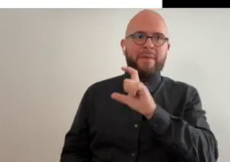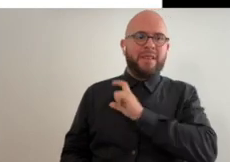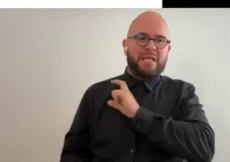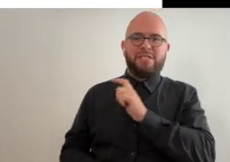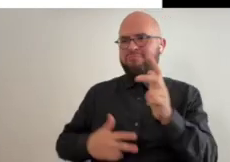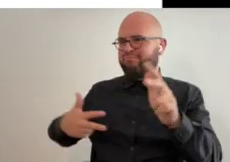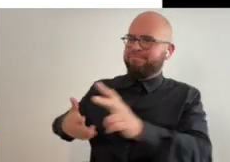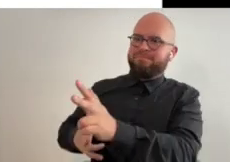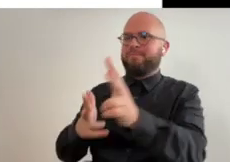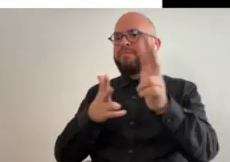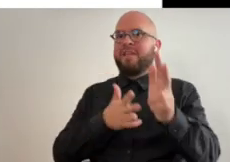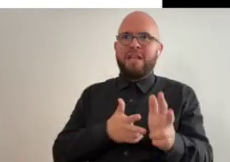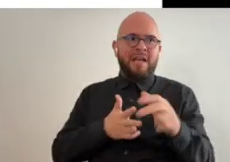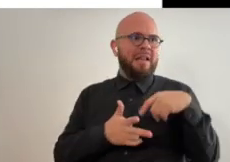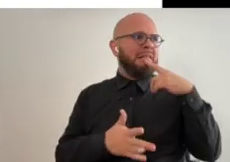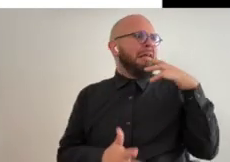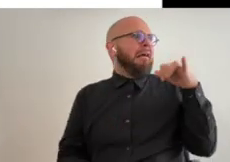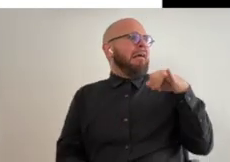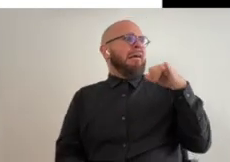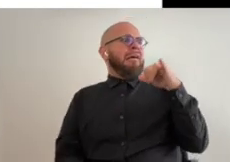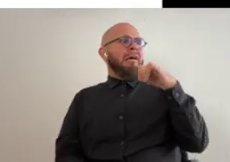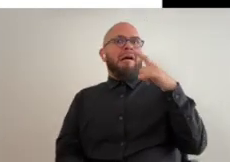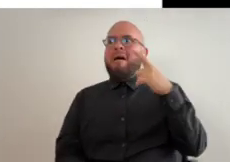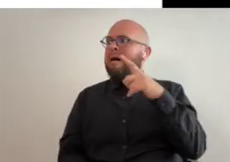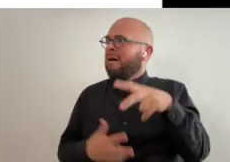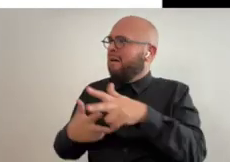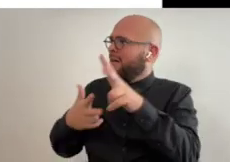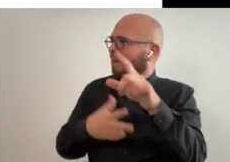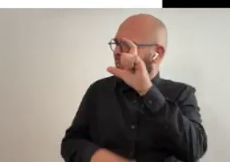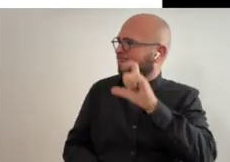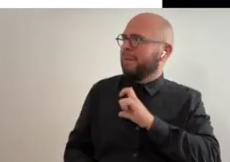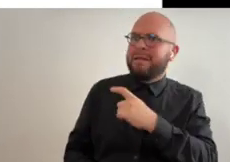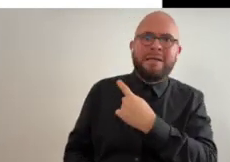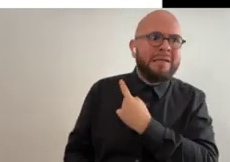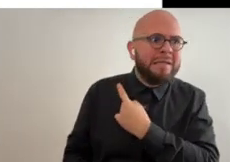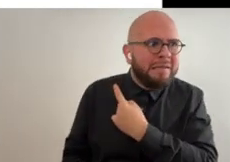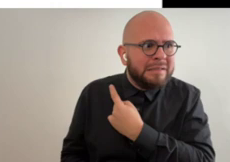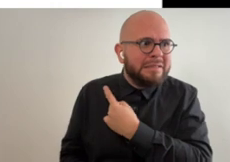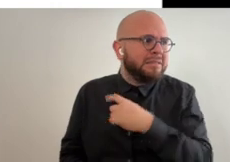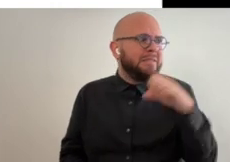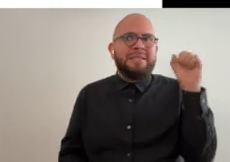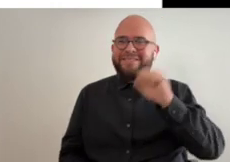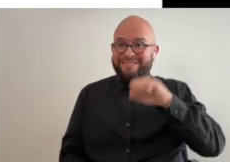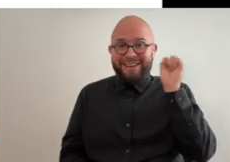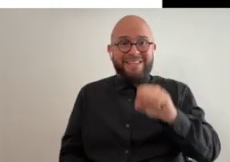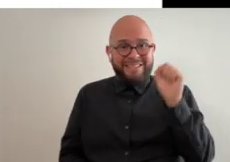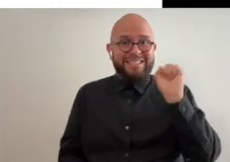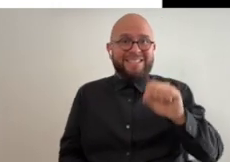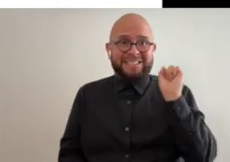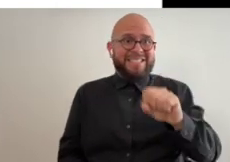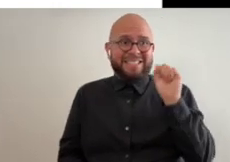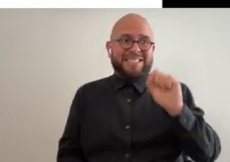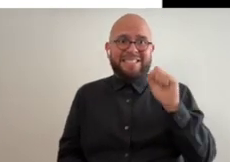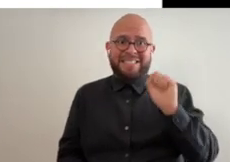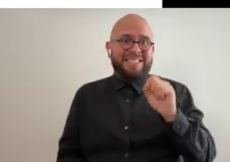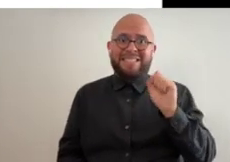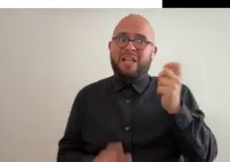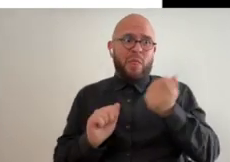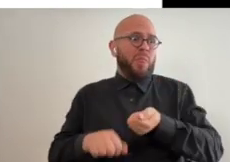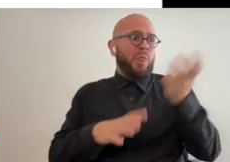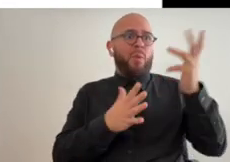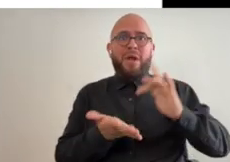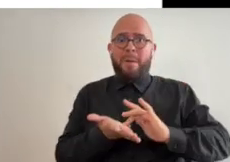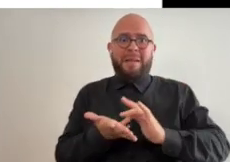a police person pulled us over and i was like oh my god are we being pulled over by the police and he was like